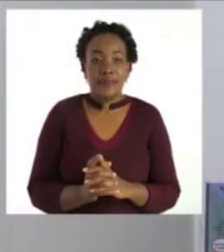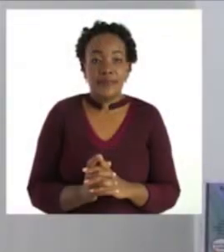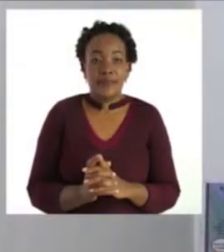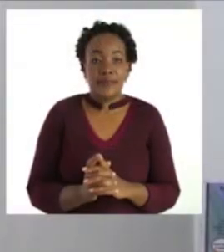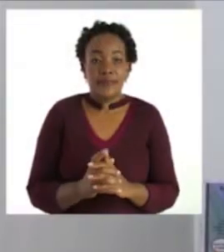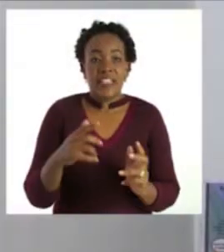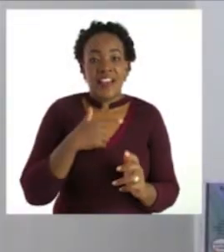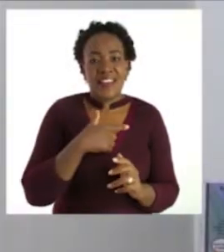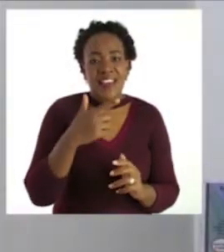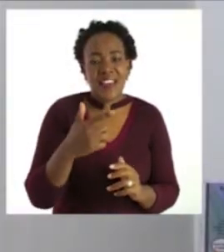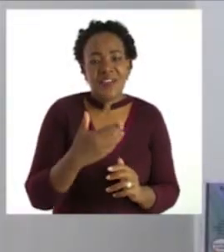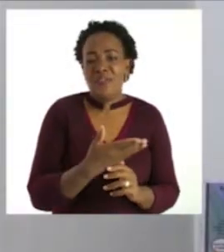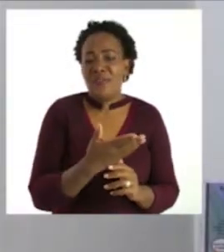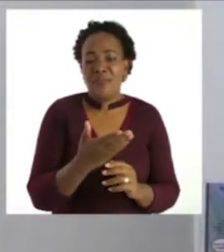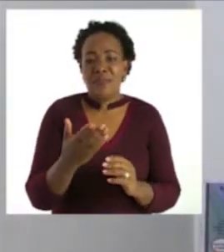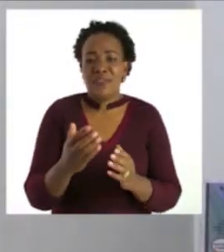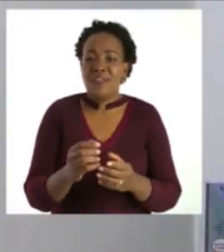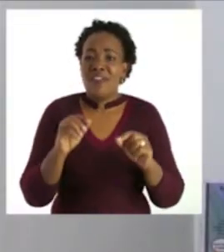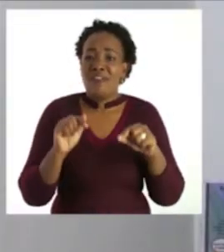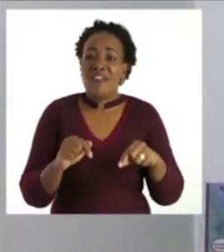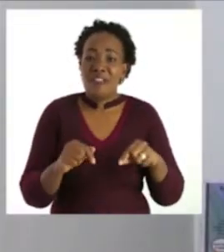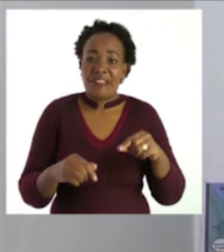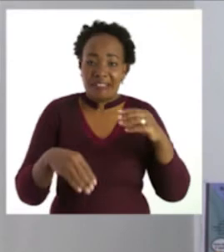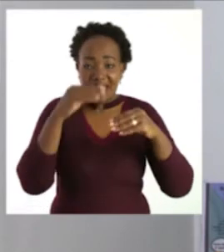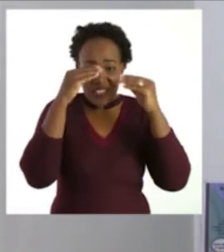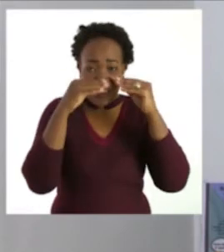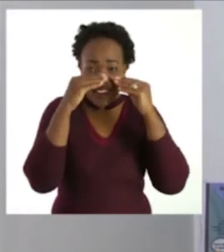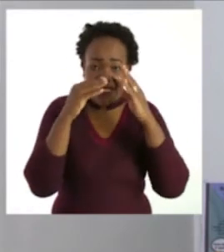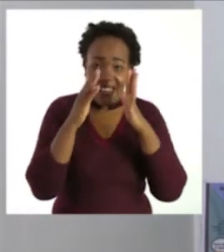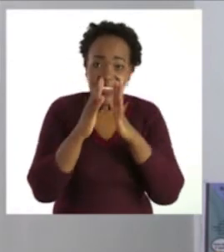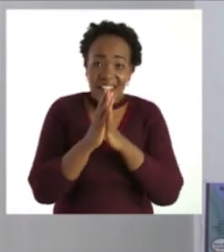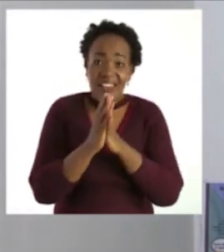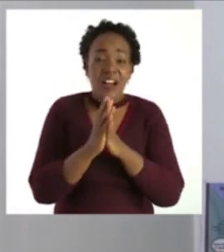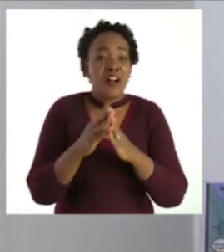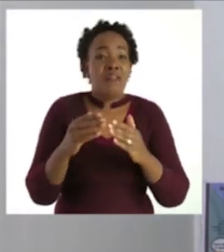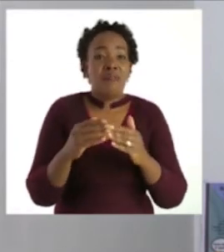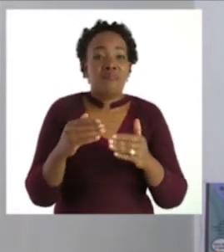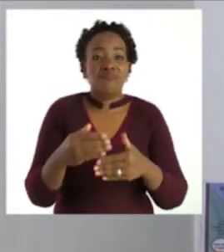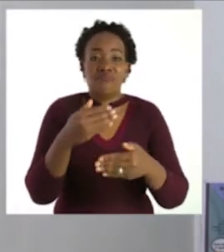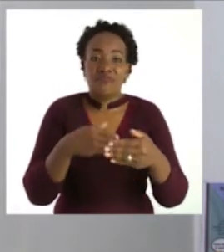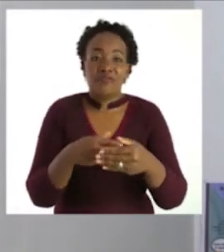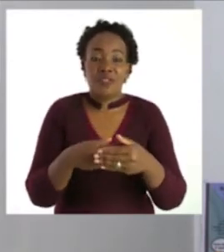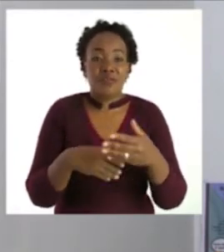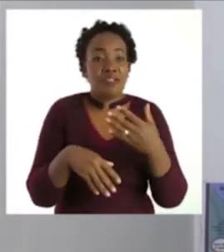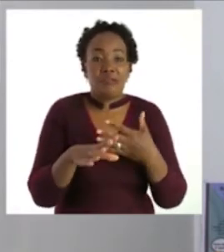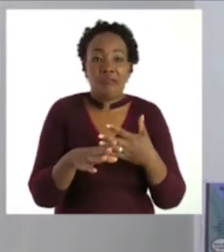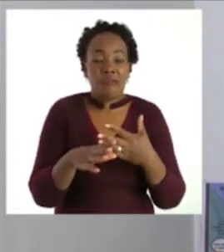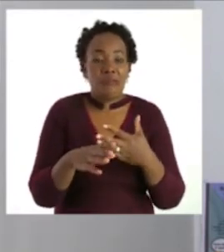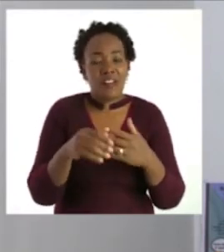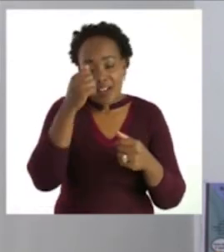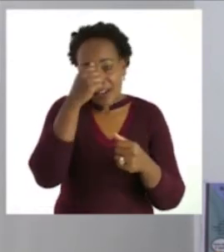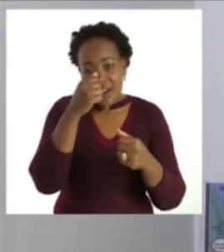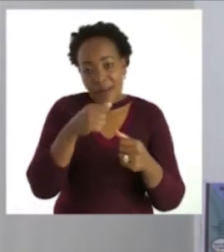Thank you very much for today's lesson. And before we leave, I would like to remind you to